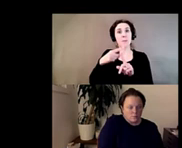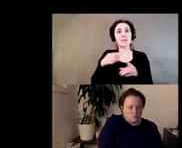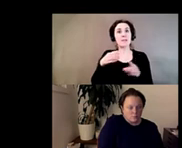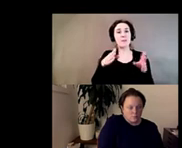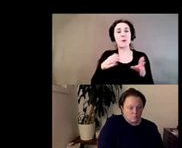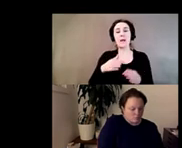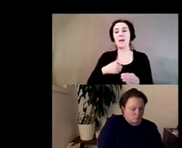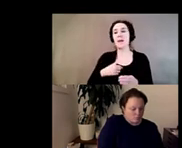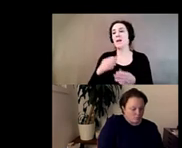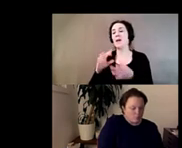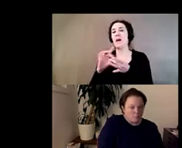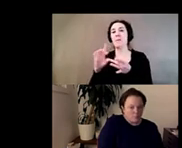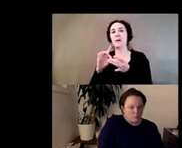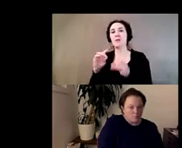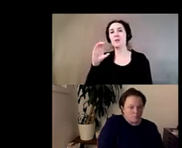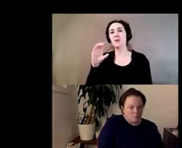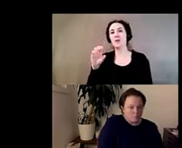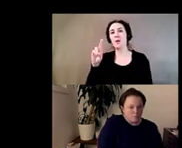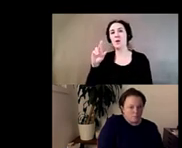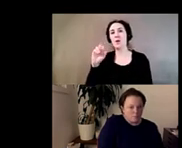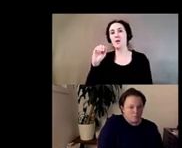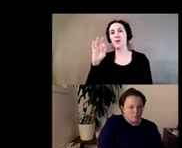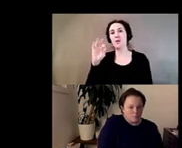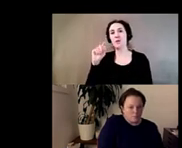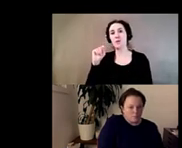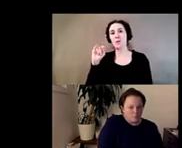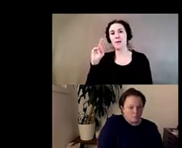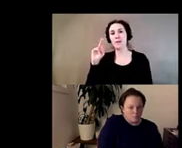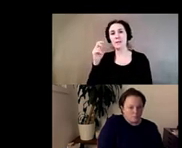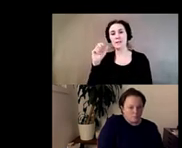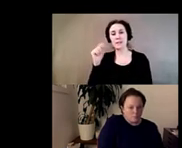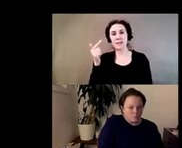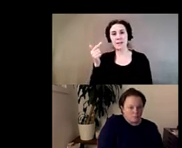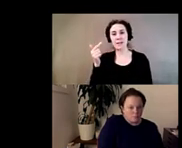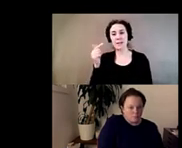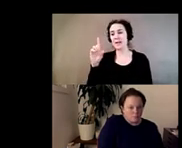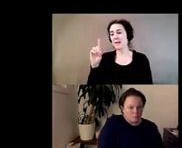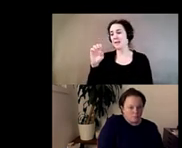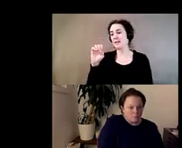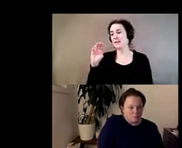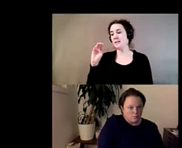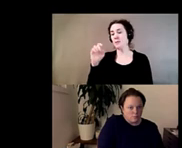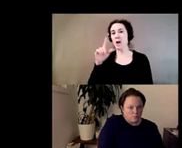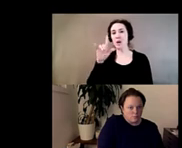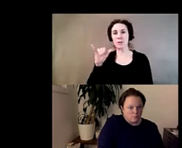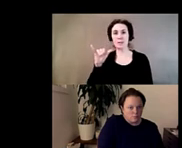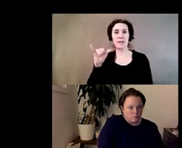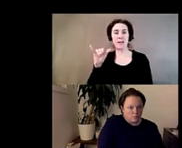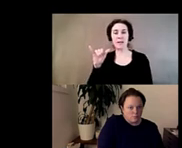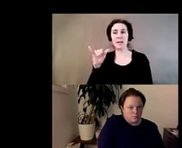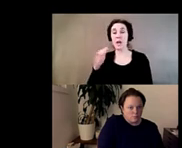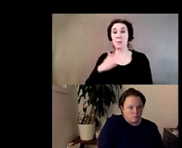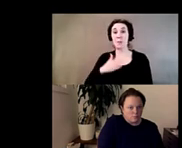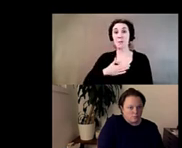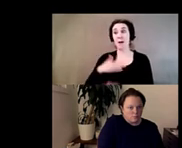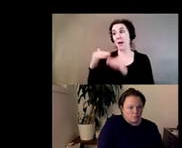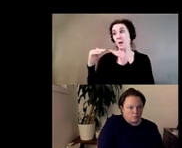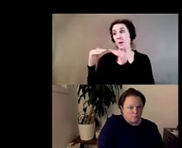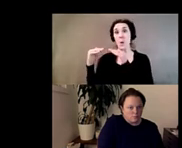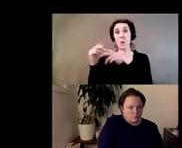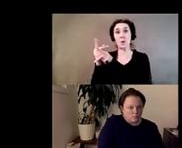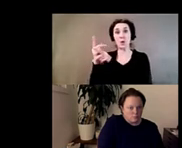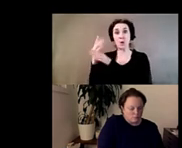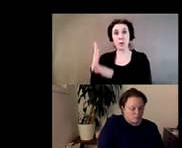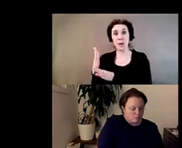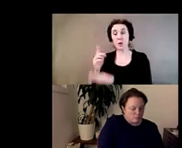crafting democracy show my co-curator is very much a craftivist and i'm not i'm a curator um i'm not an activist and i'm